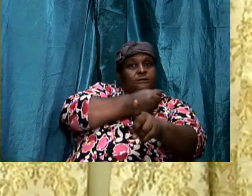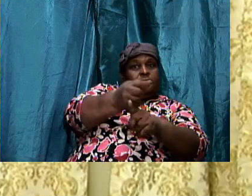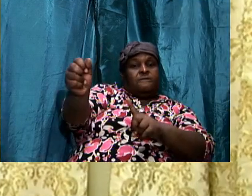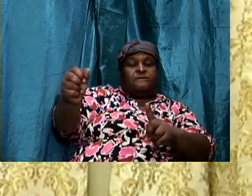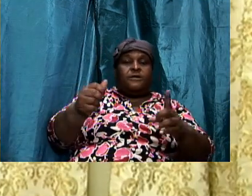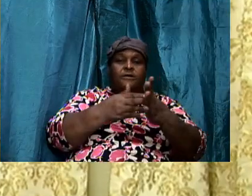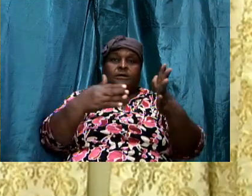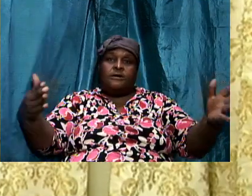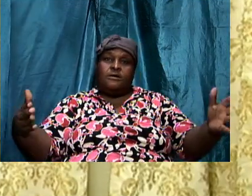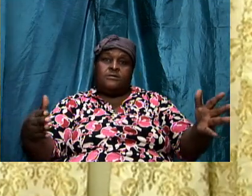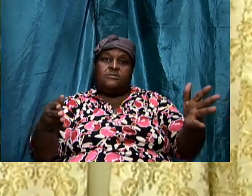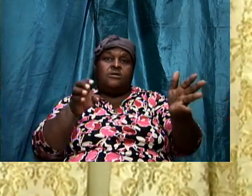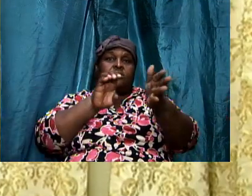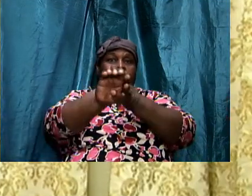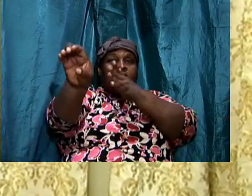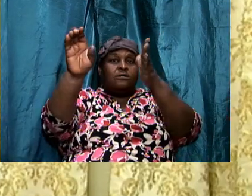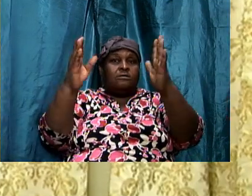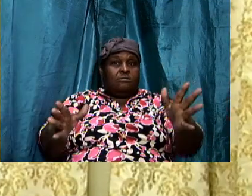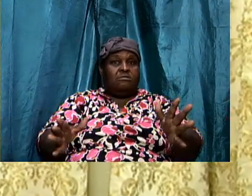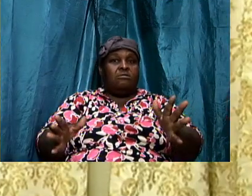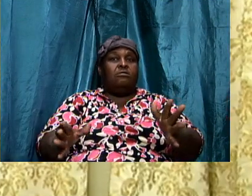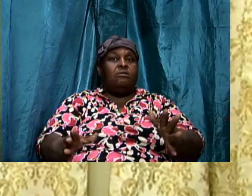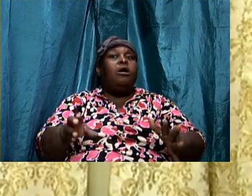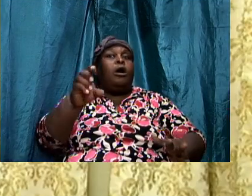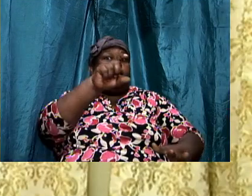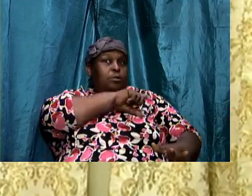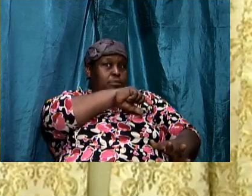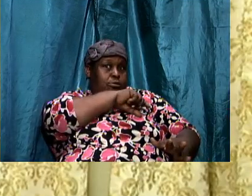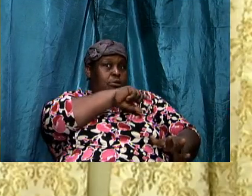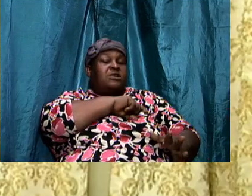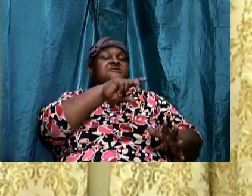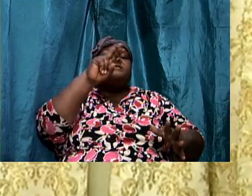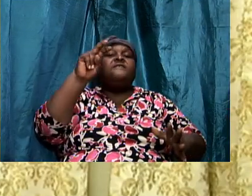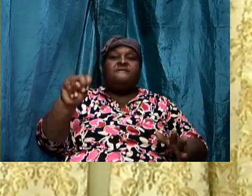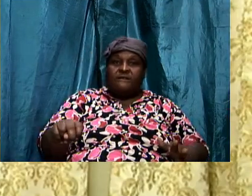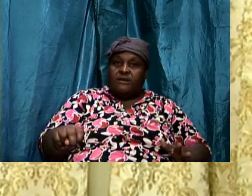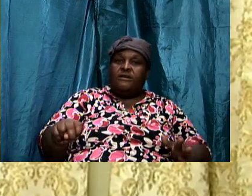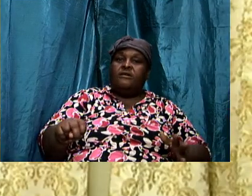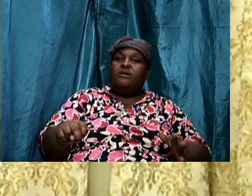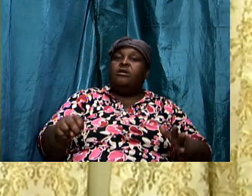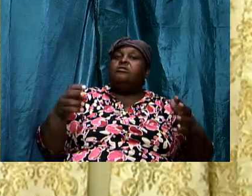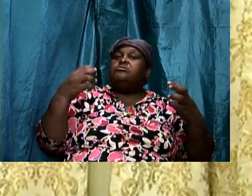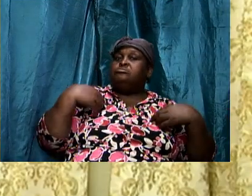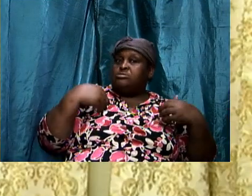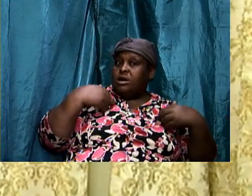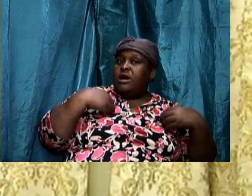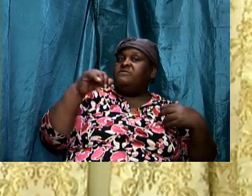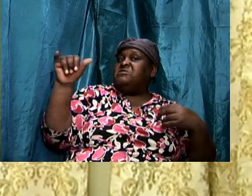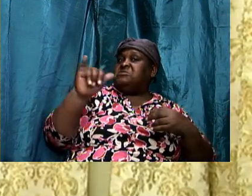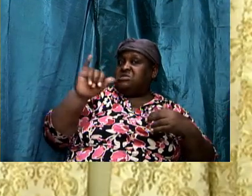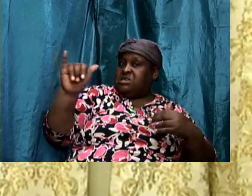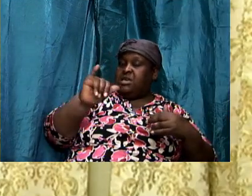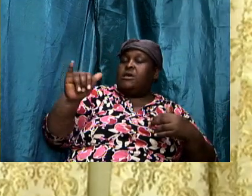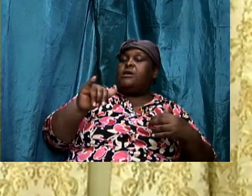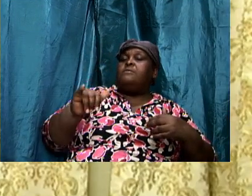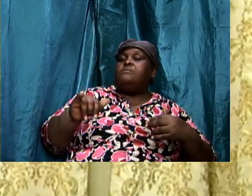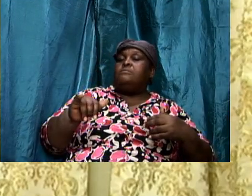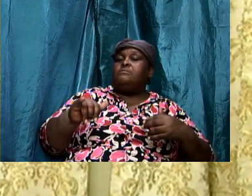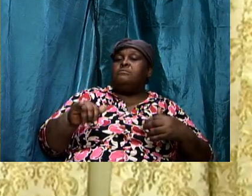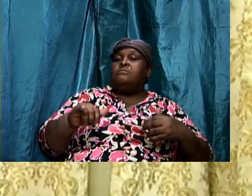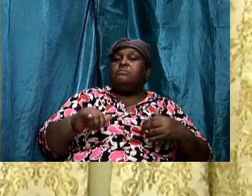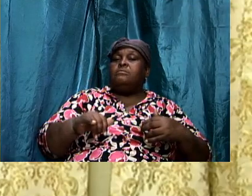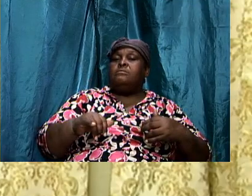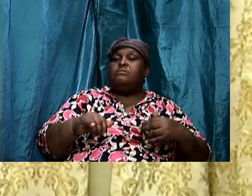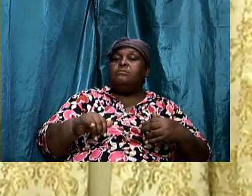their own AK-47 their own M16 to match the width of the the criminals